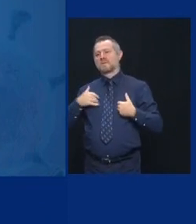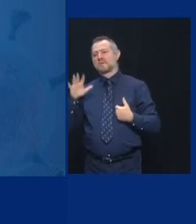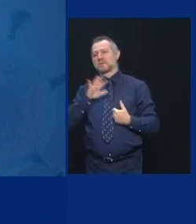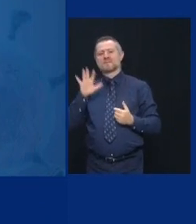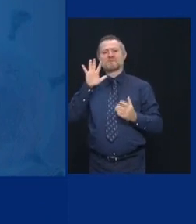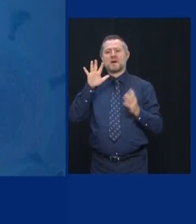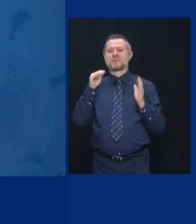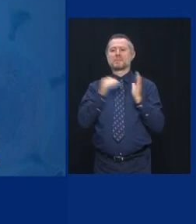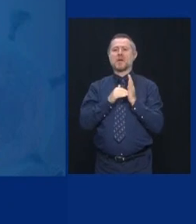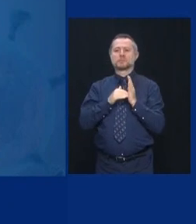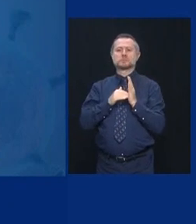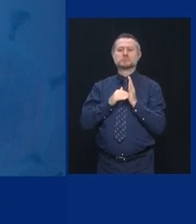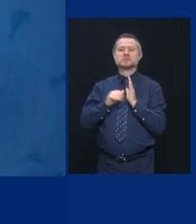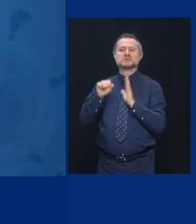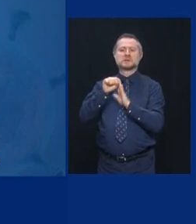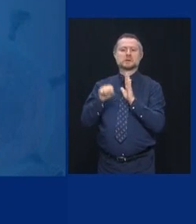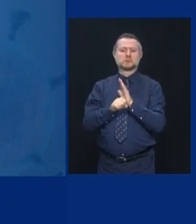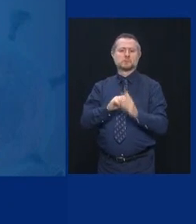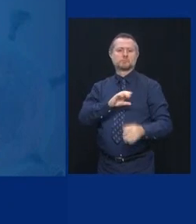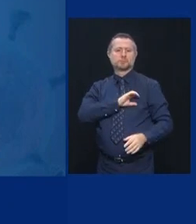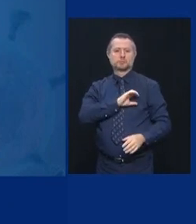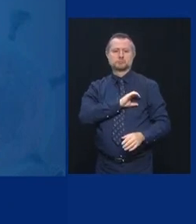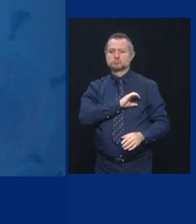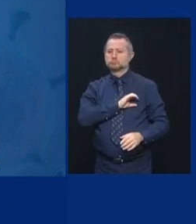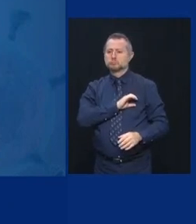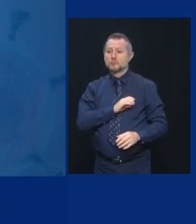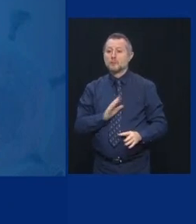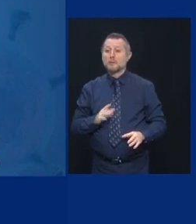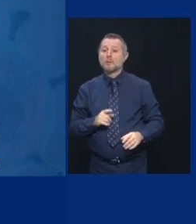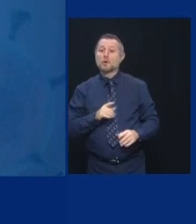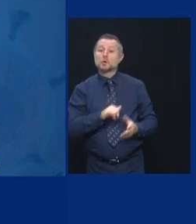35,000 NYPD. Okay?